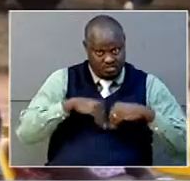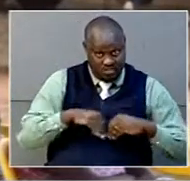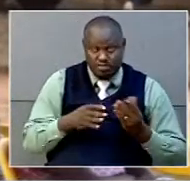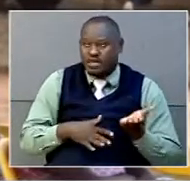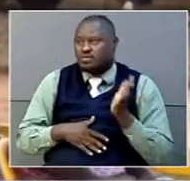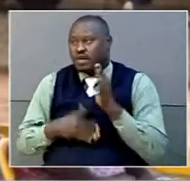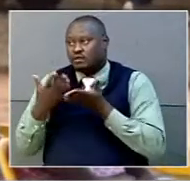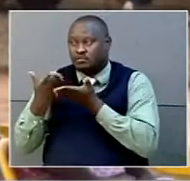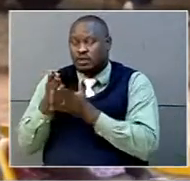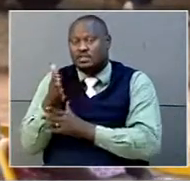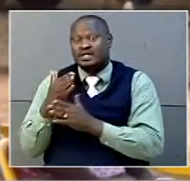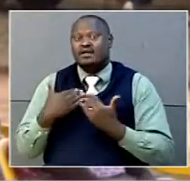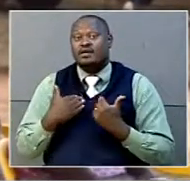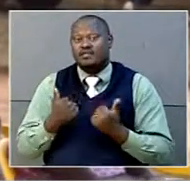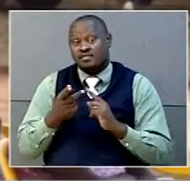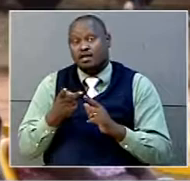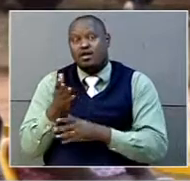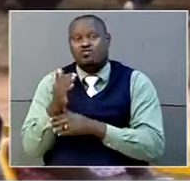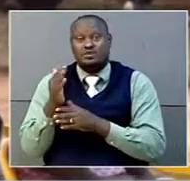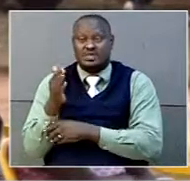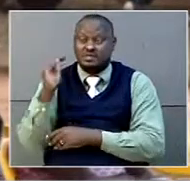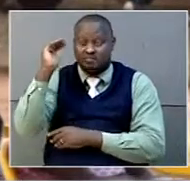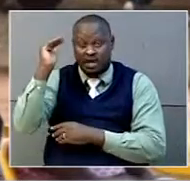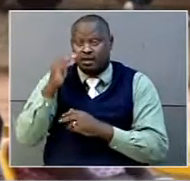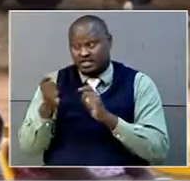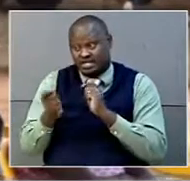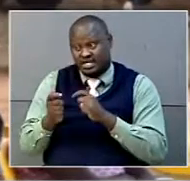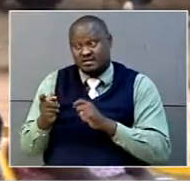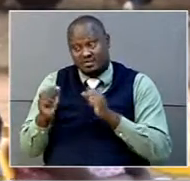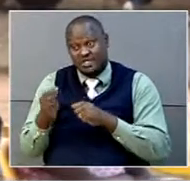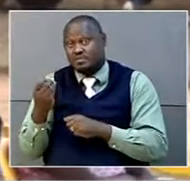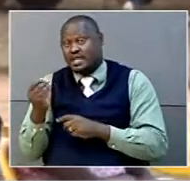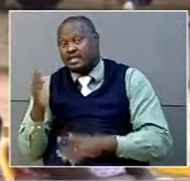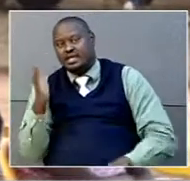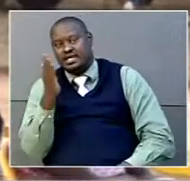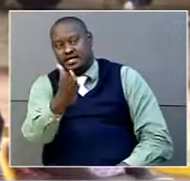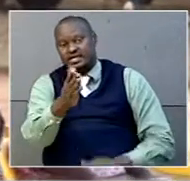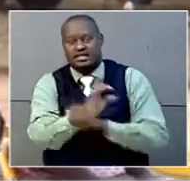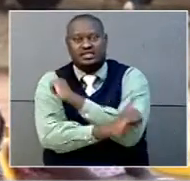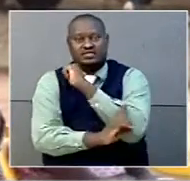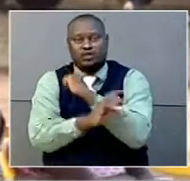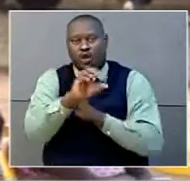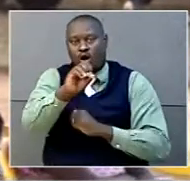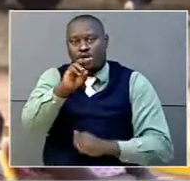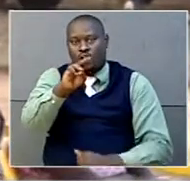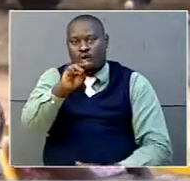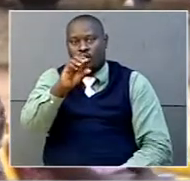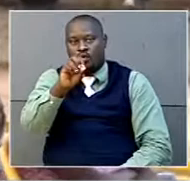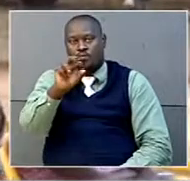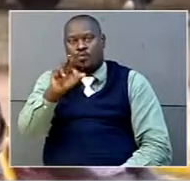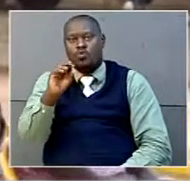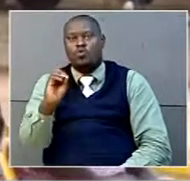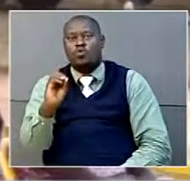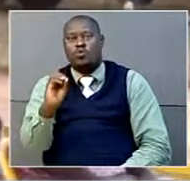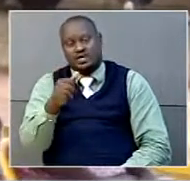to Office of the Prime Minister, that it should be corrected. That money should be given to Omoro district so that Omoro